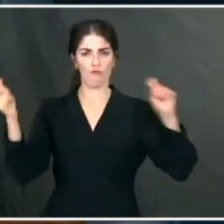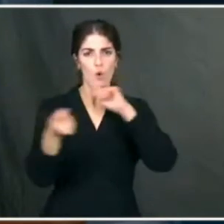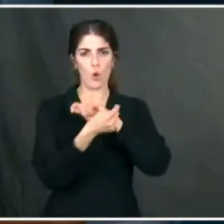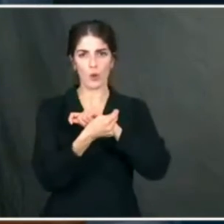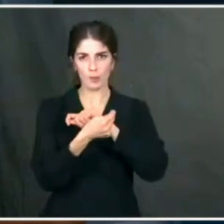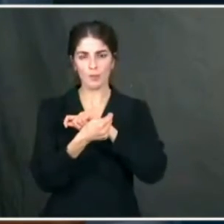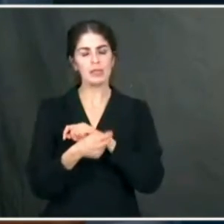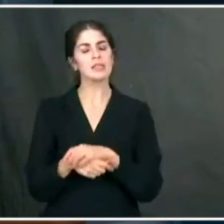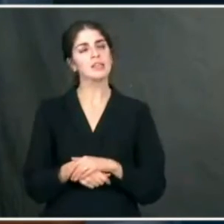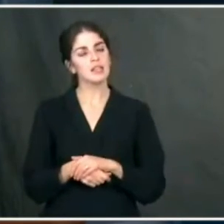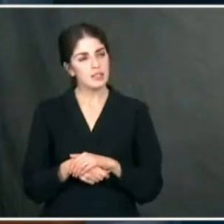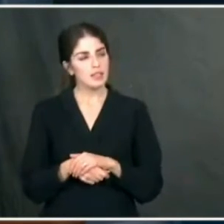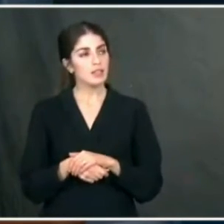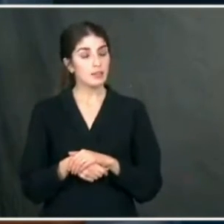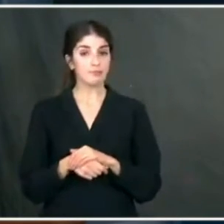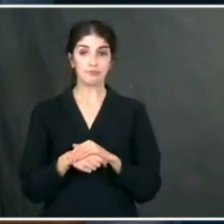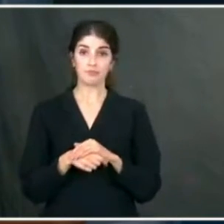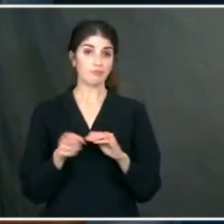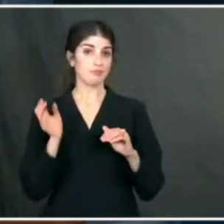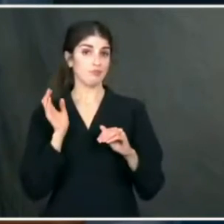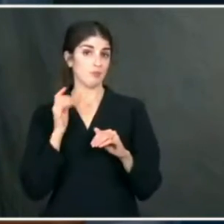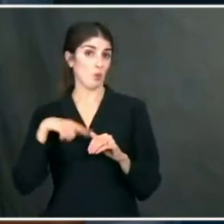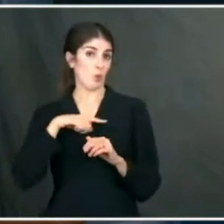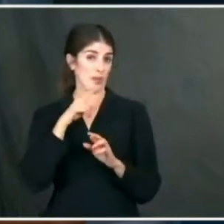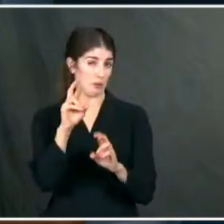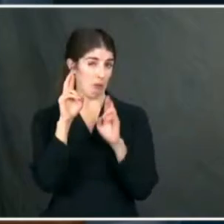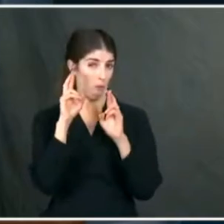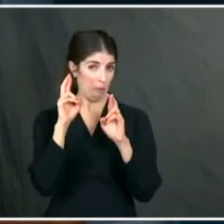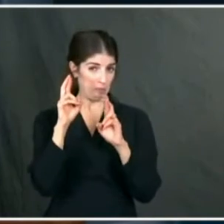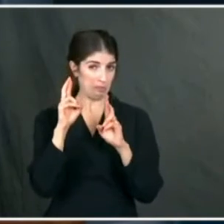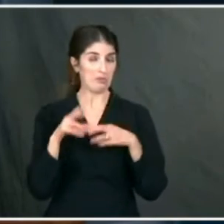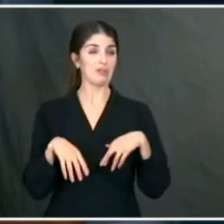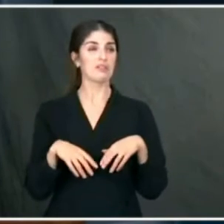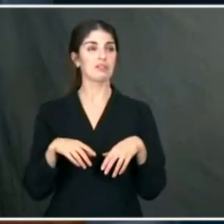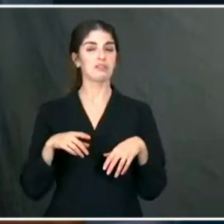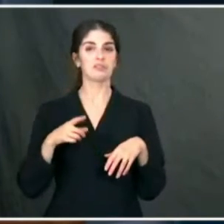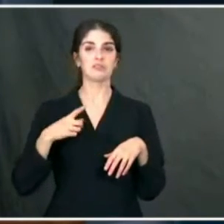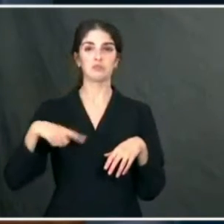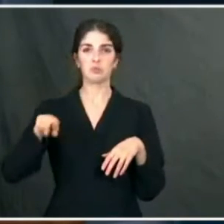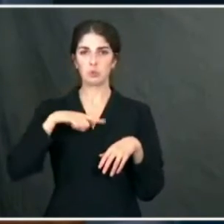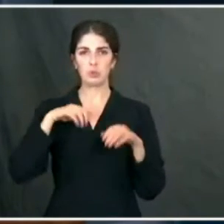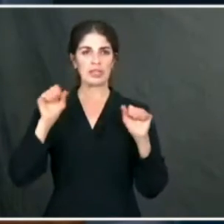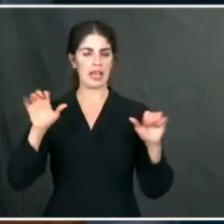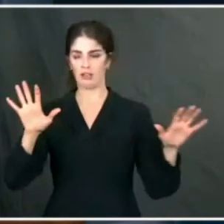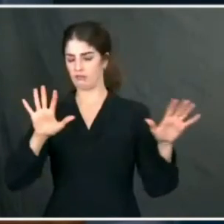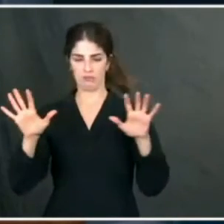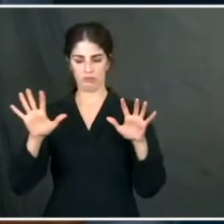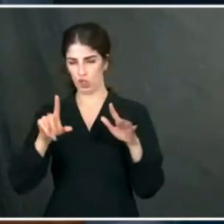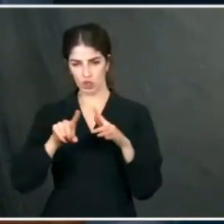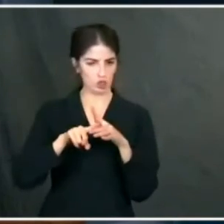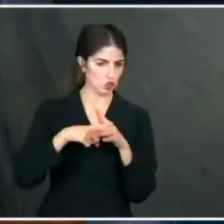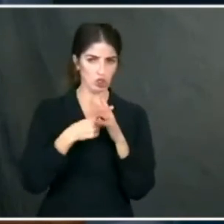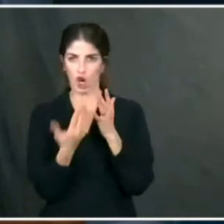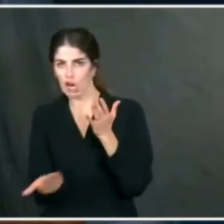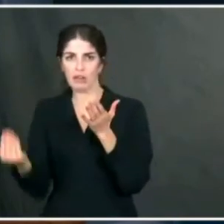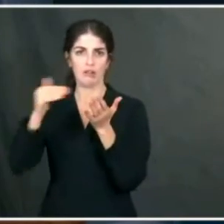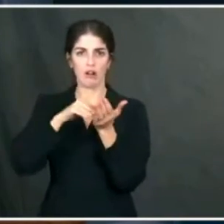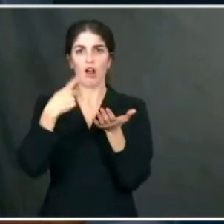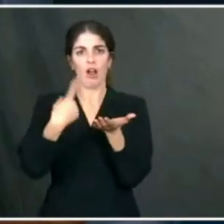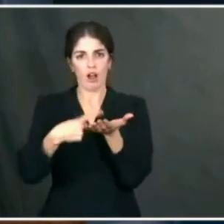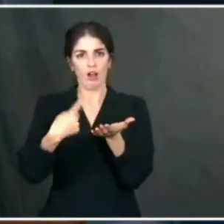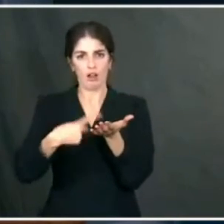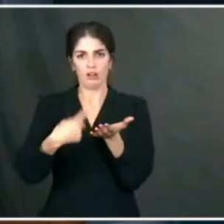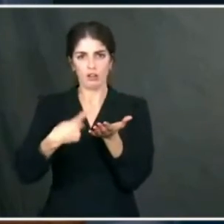reform. And what we're hopeful is that this will be a moment of reset and a moment to restart discussions on Capitol Hill.